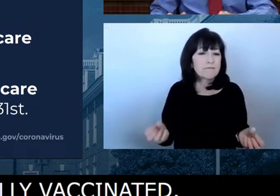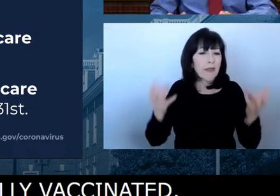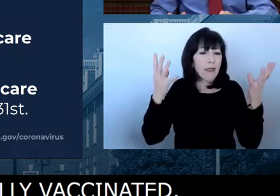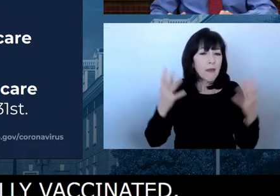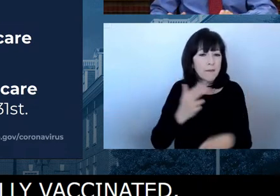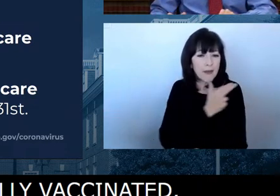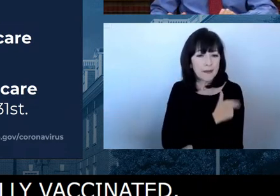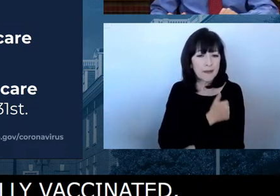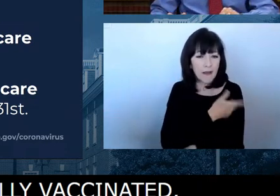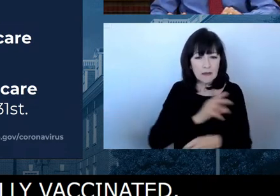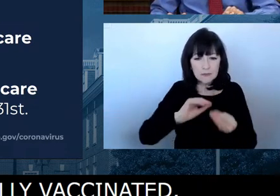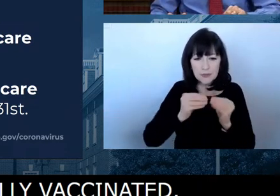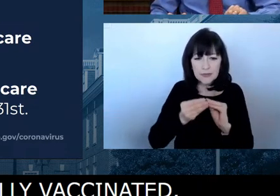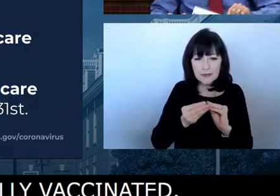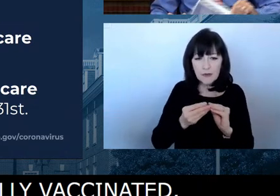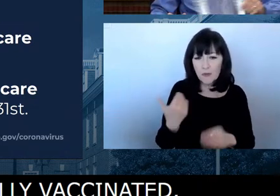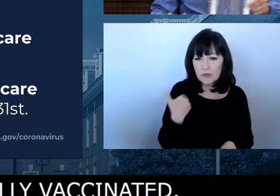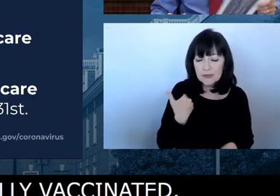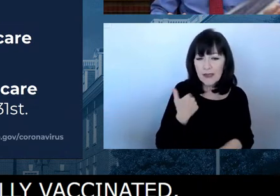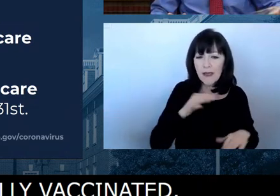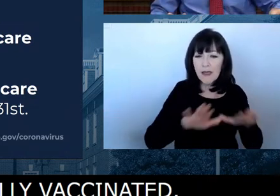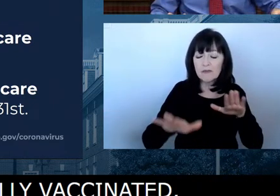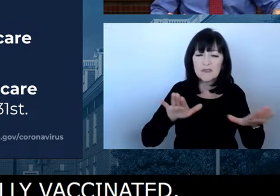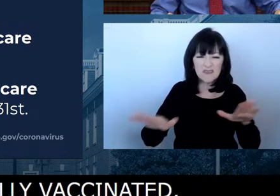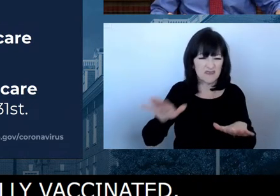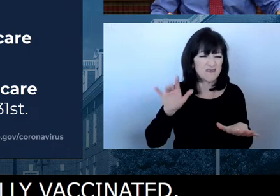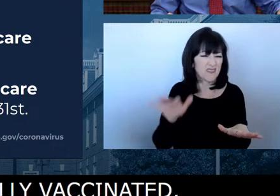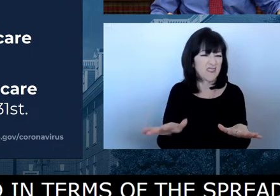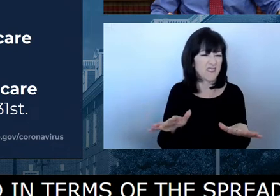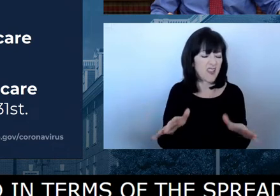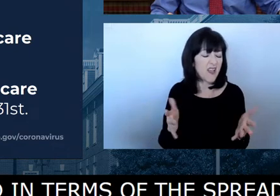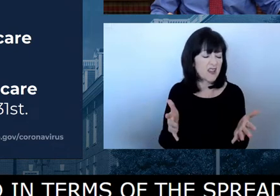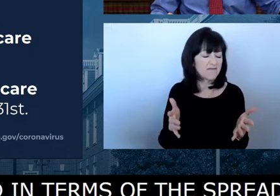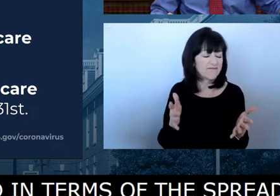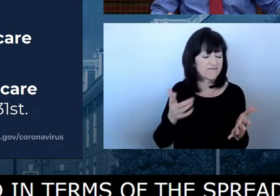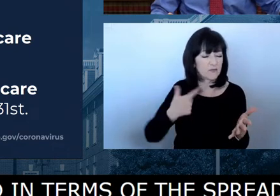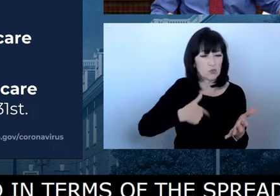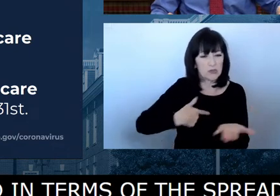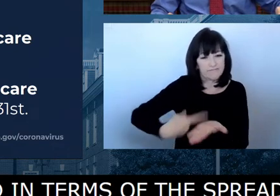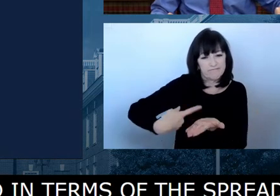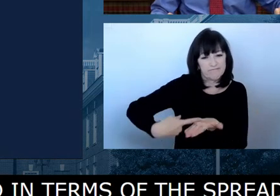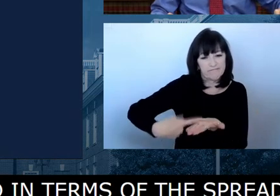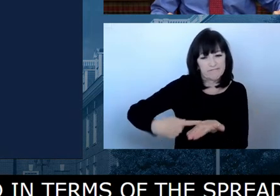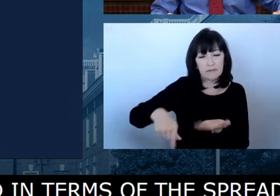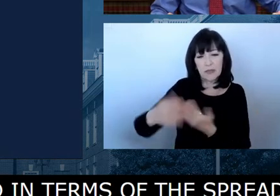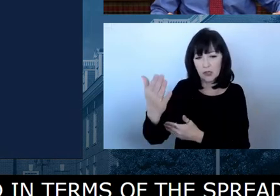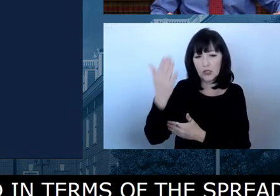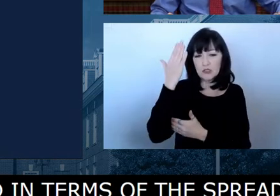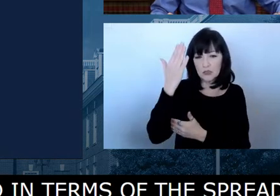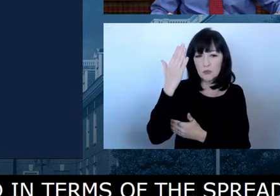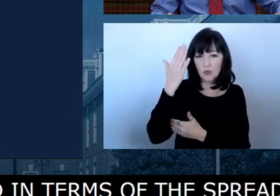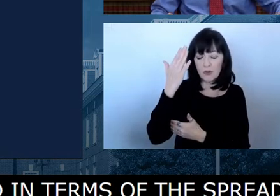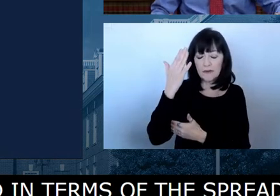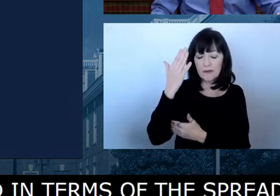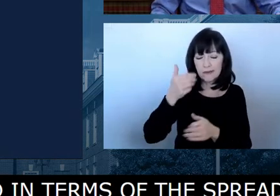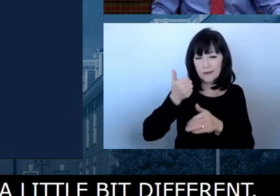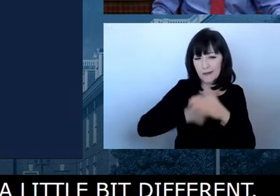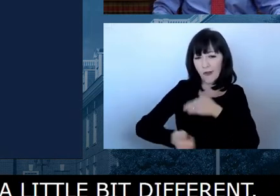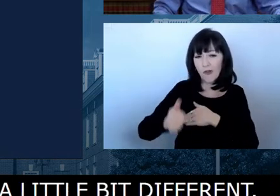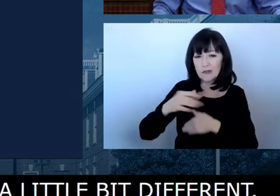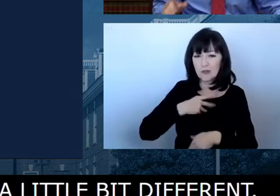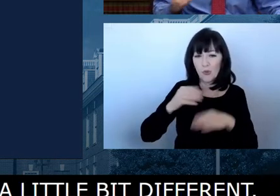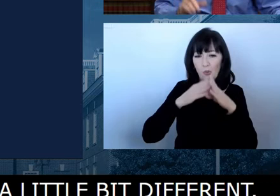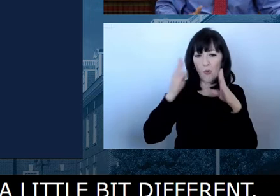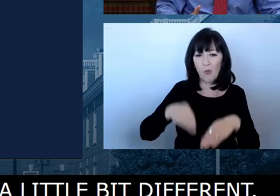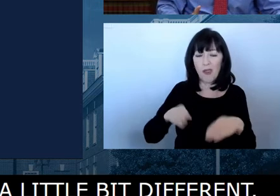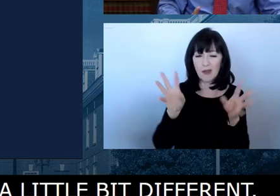that was a big part of our call with the White House this morning. We've had some really incredible school vaccination